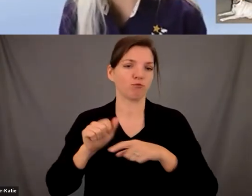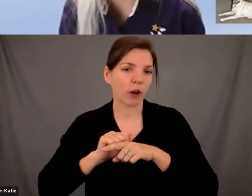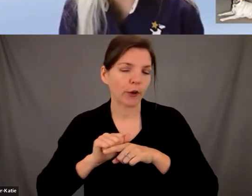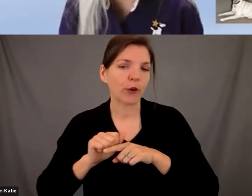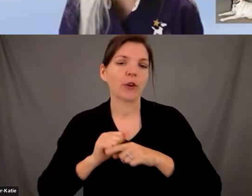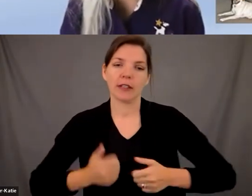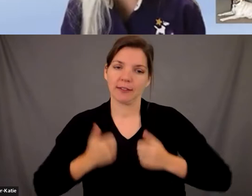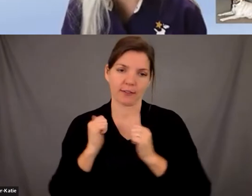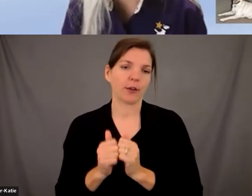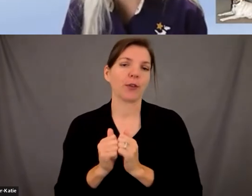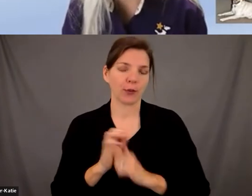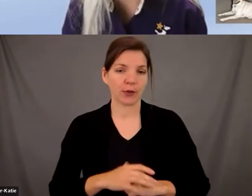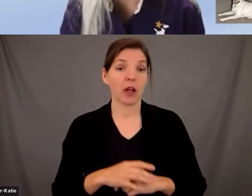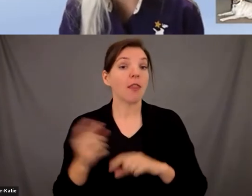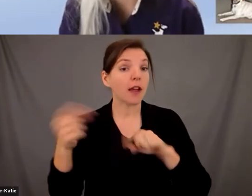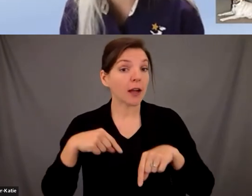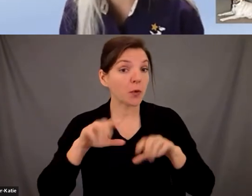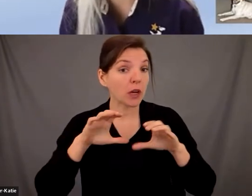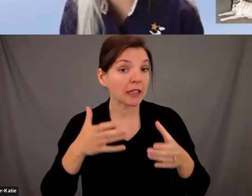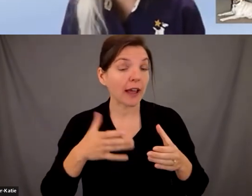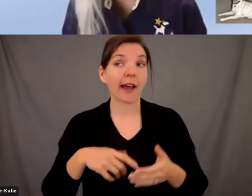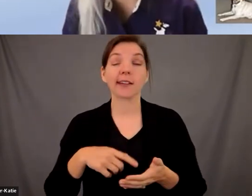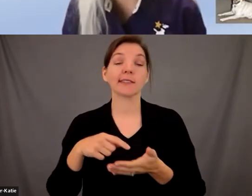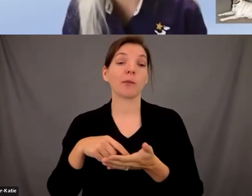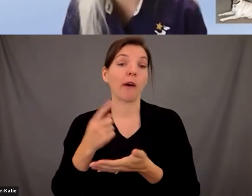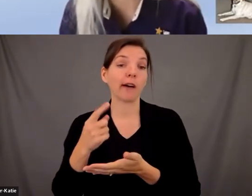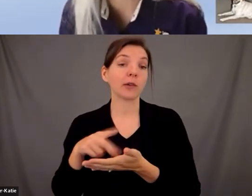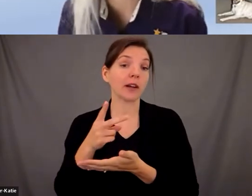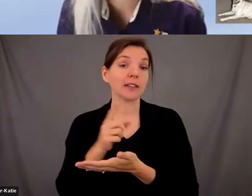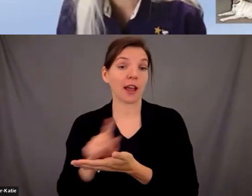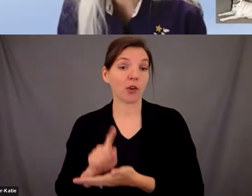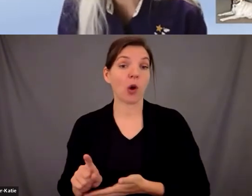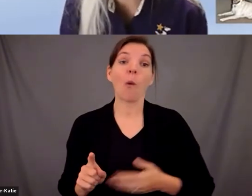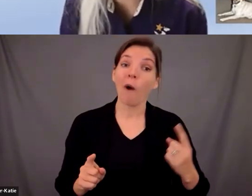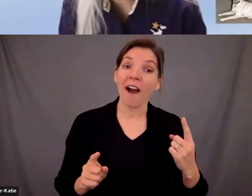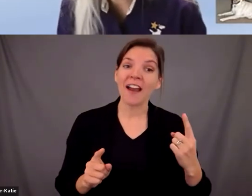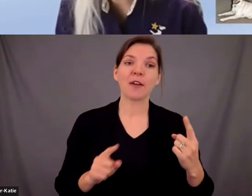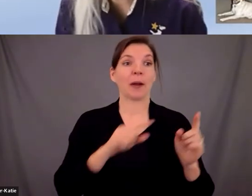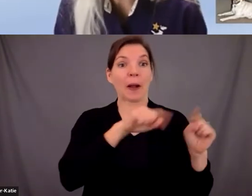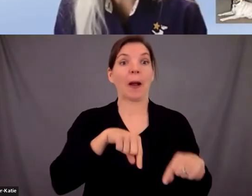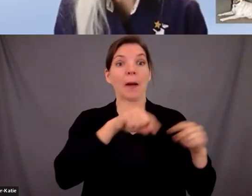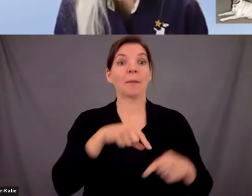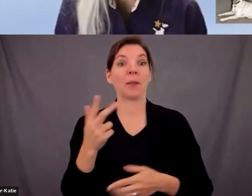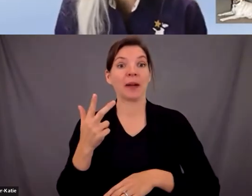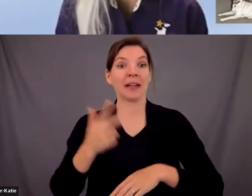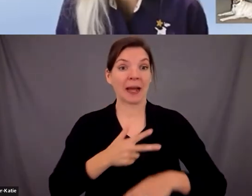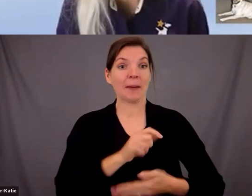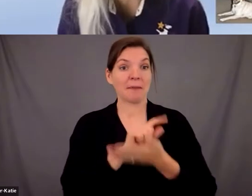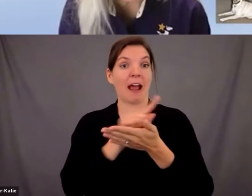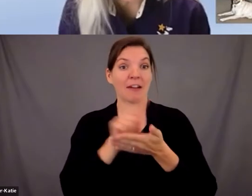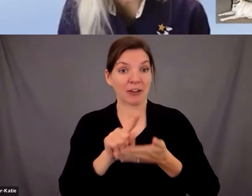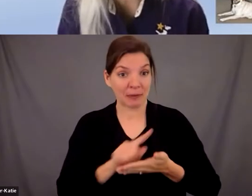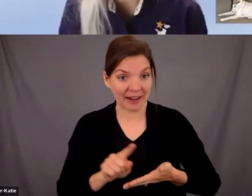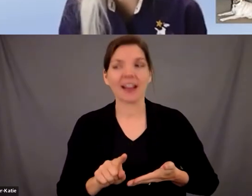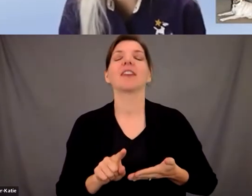for individual classes once or twice a week uh one person comes three times a week for individual classes they